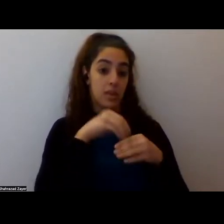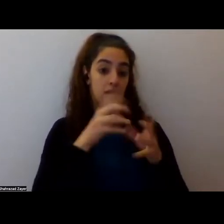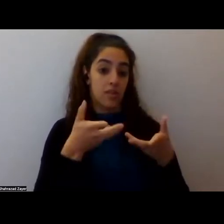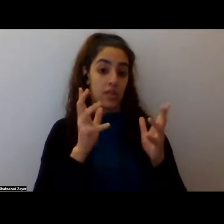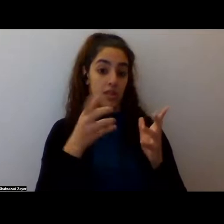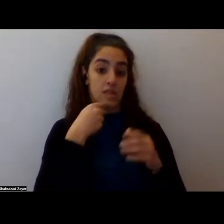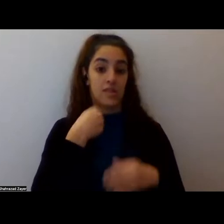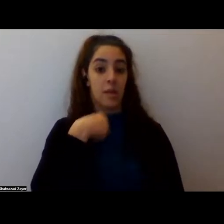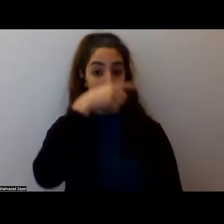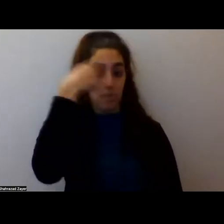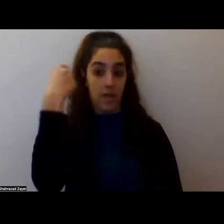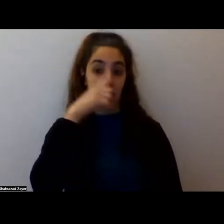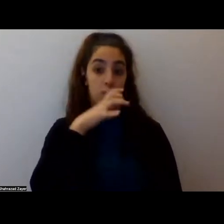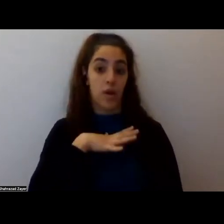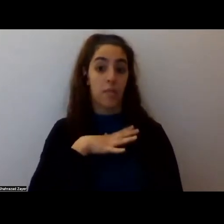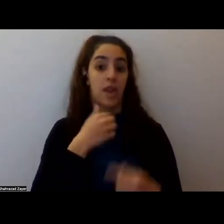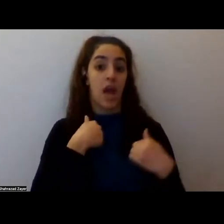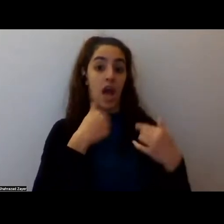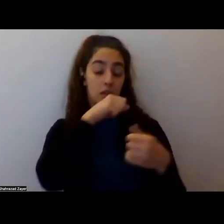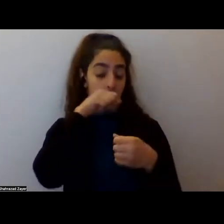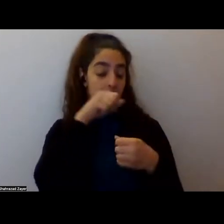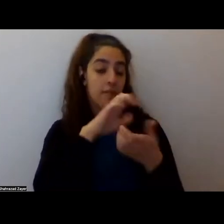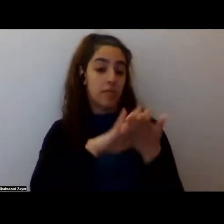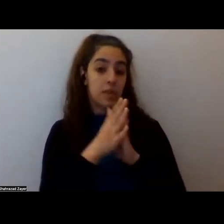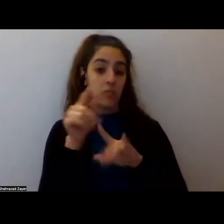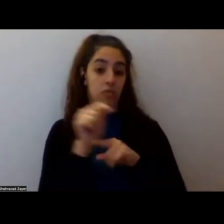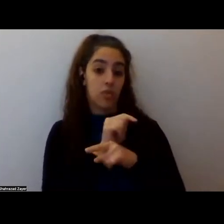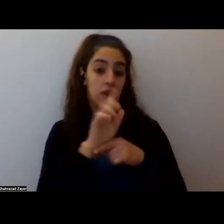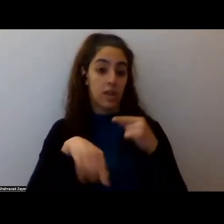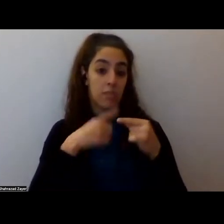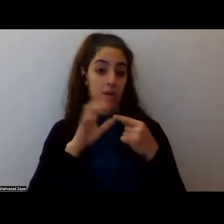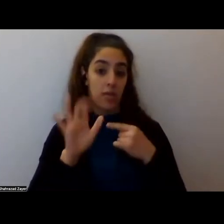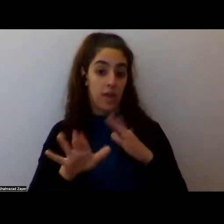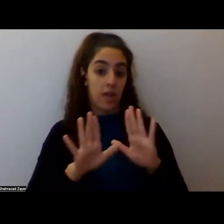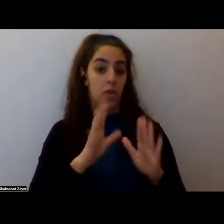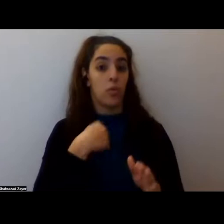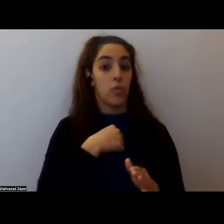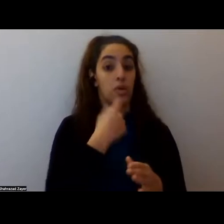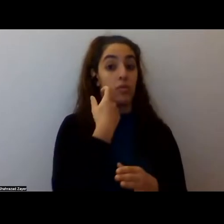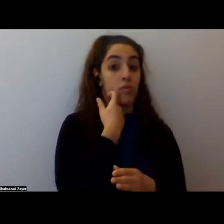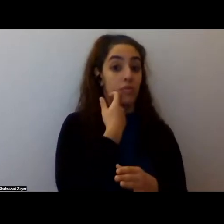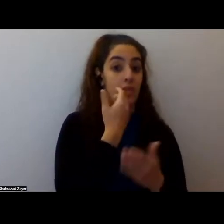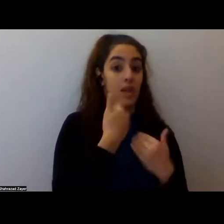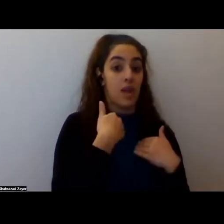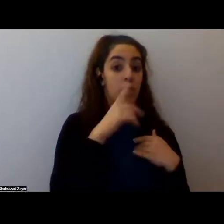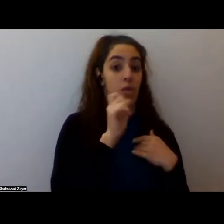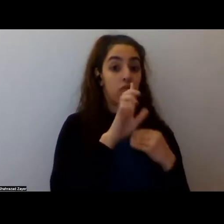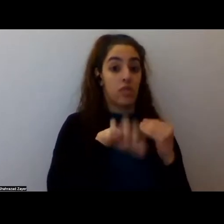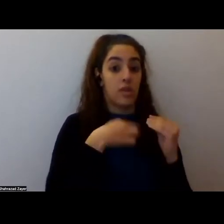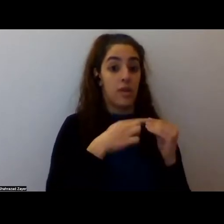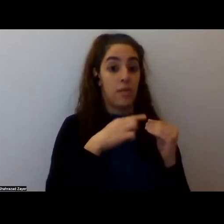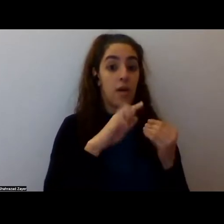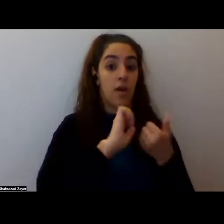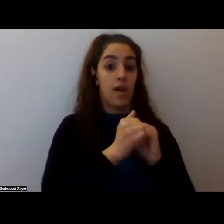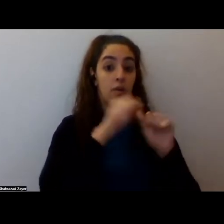I'm a black woman who would love to be trained. Um, and we had the question earlier about, um, how can therapists more generally